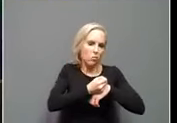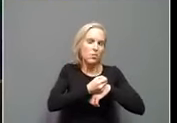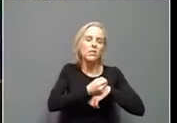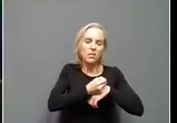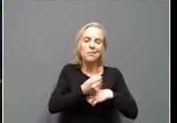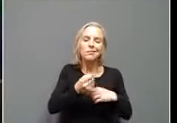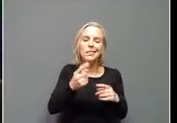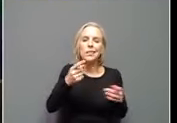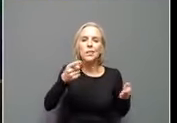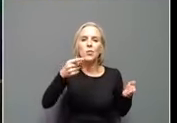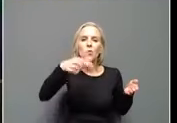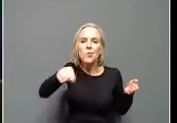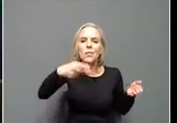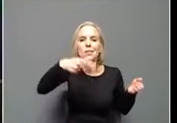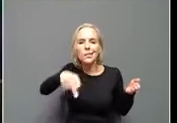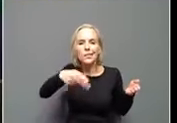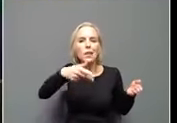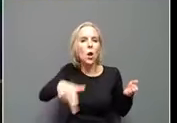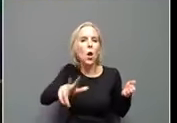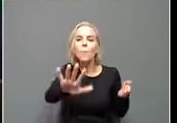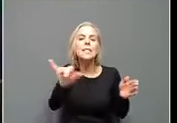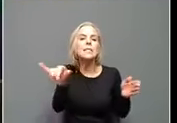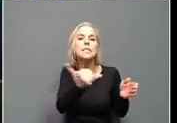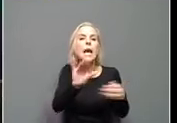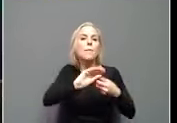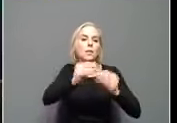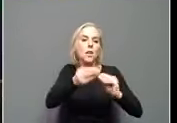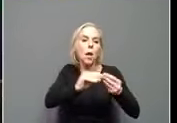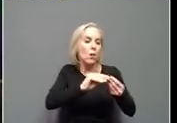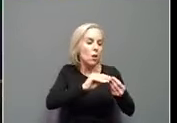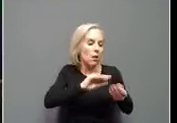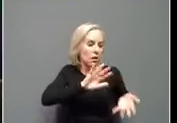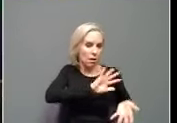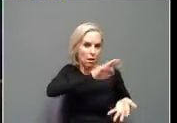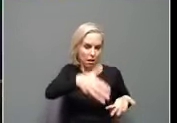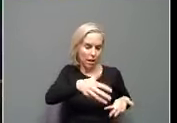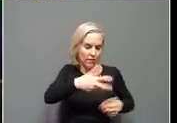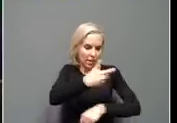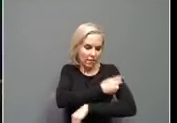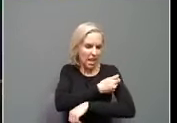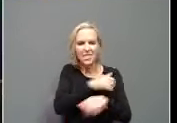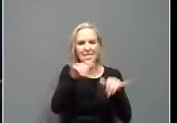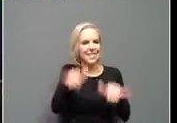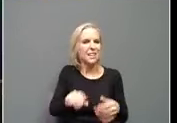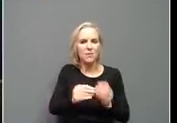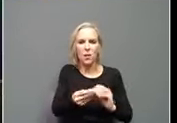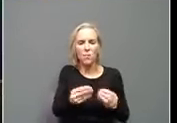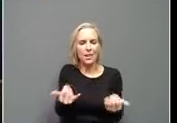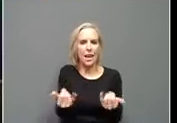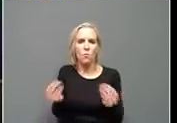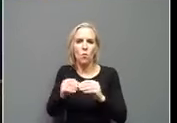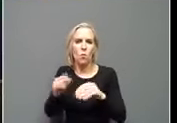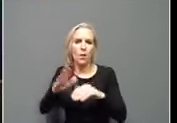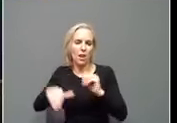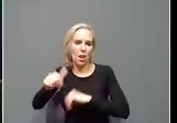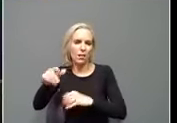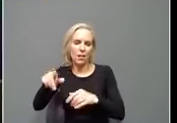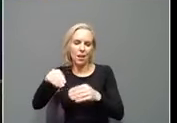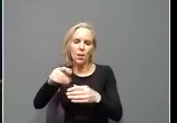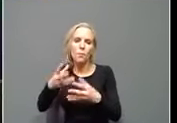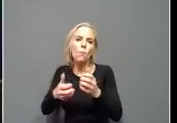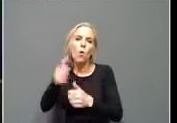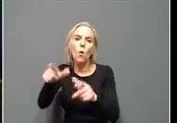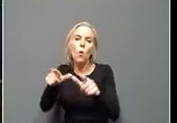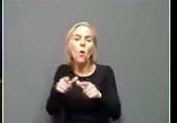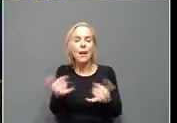weeks, but the same amount of vaccine is available now in more locations. Uh, what we have seen is that people are more